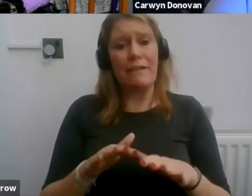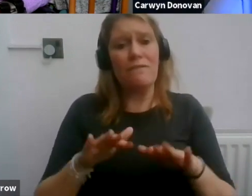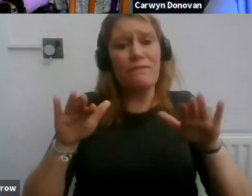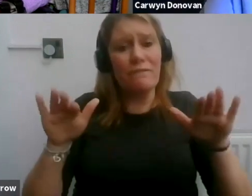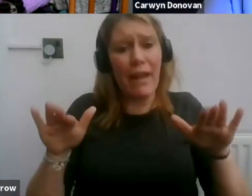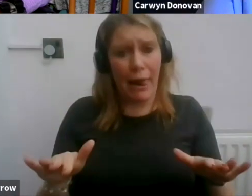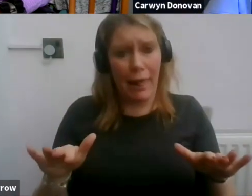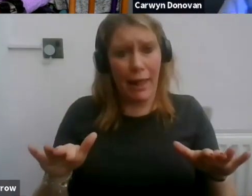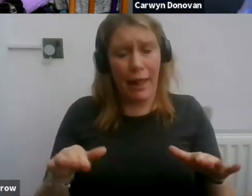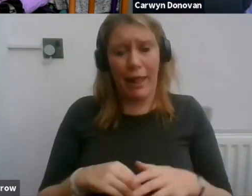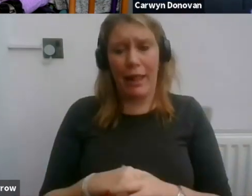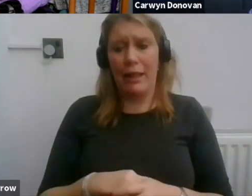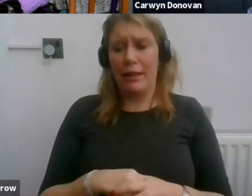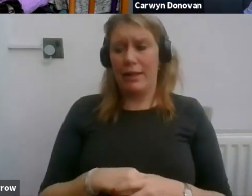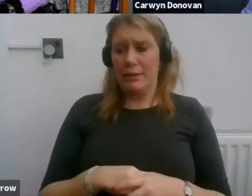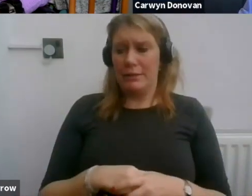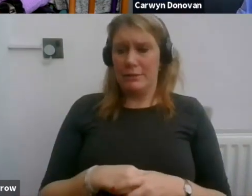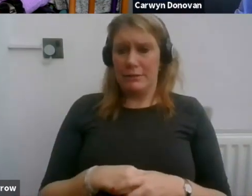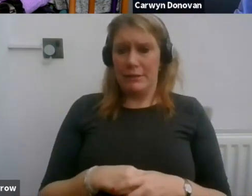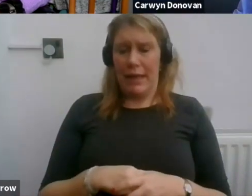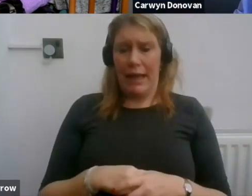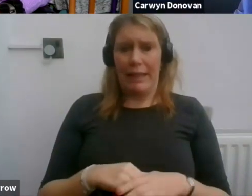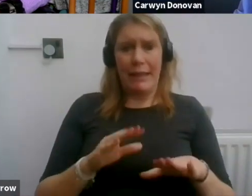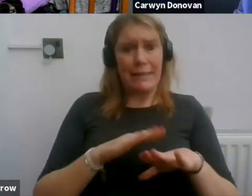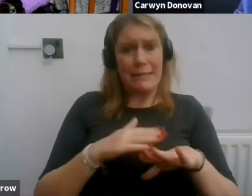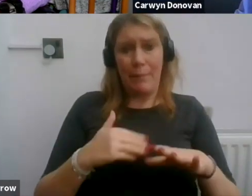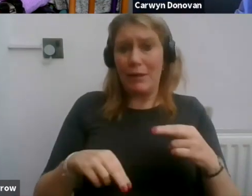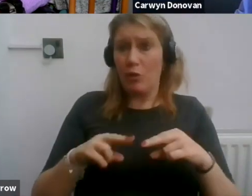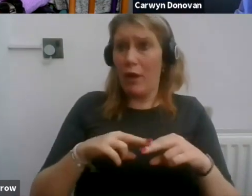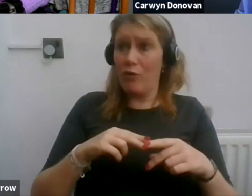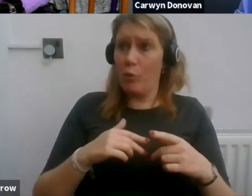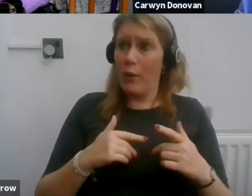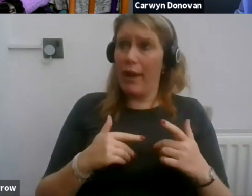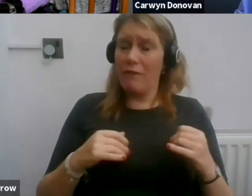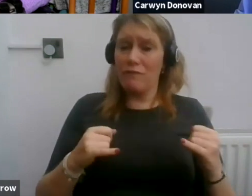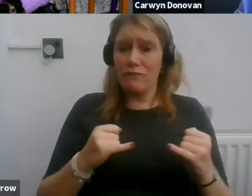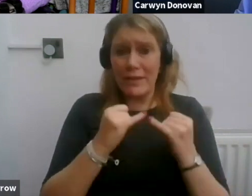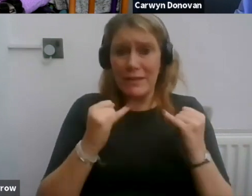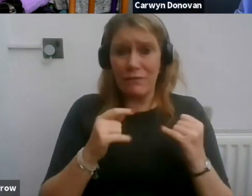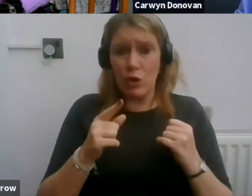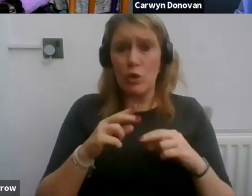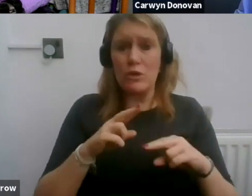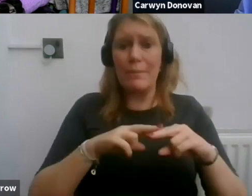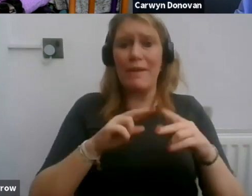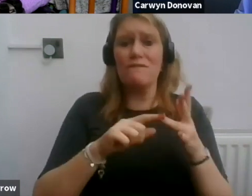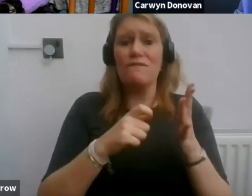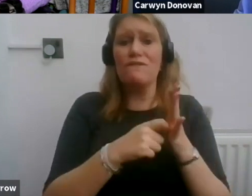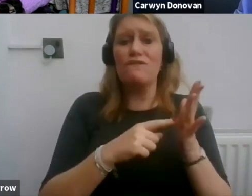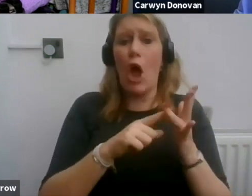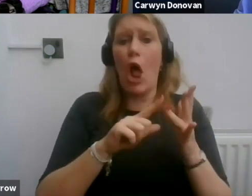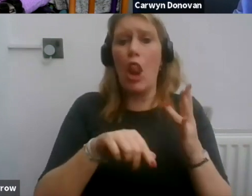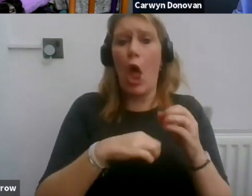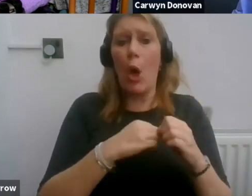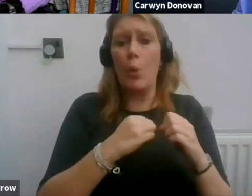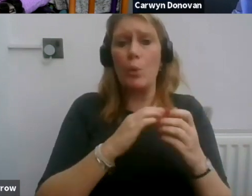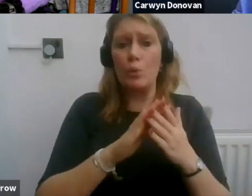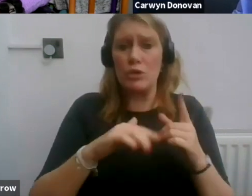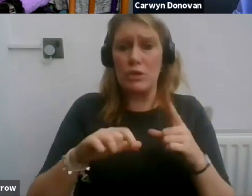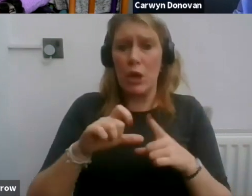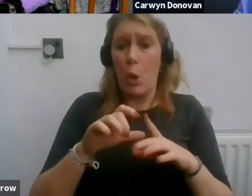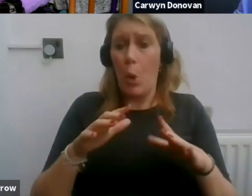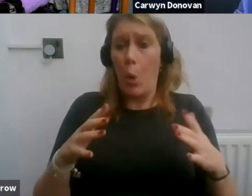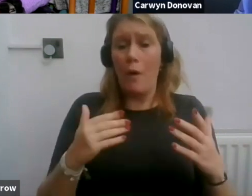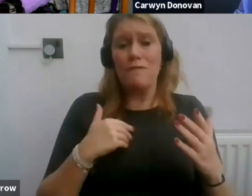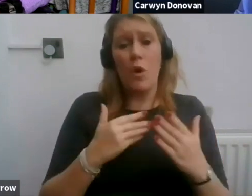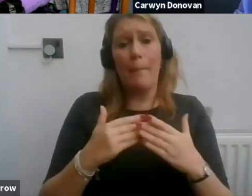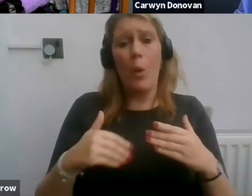fighting for you to be furloughed, or whether that's fighting for a more inclusive workplace, we work in the